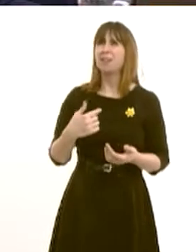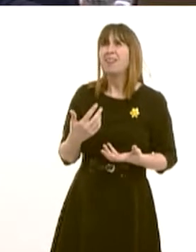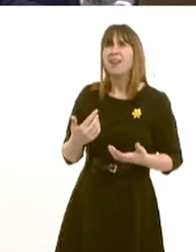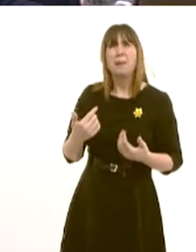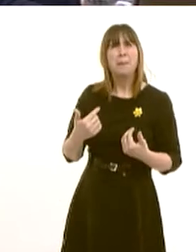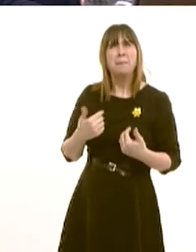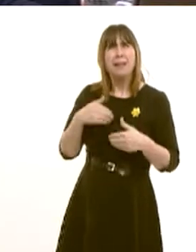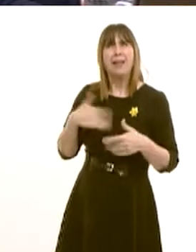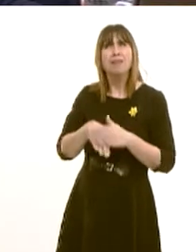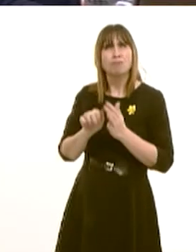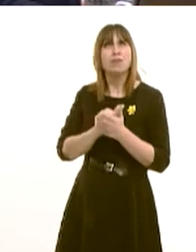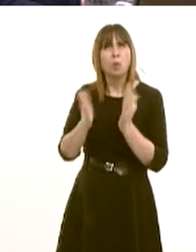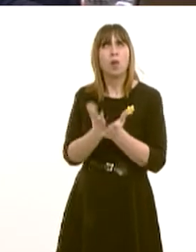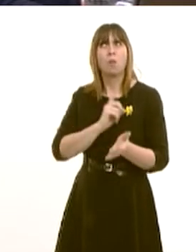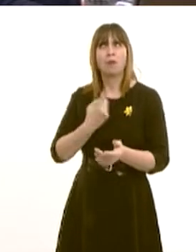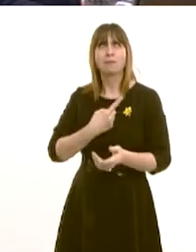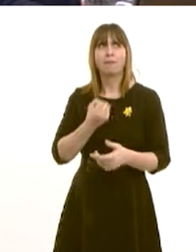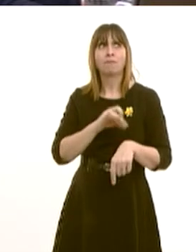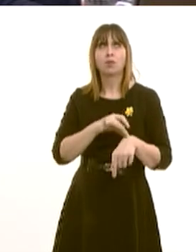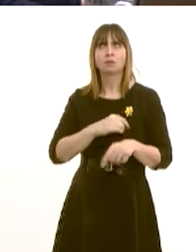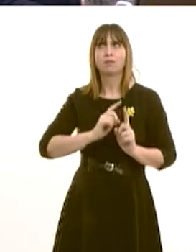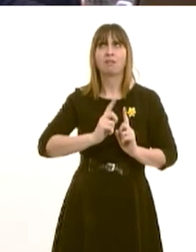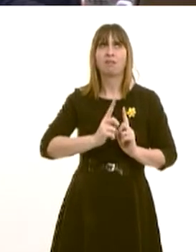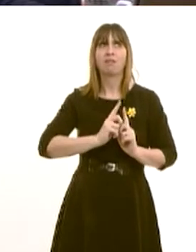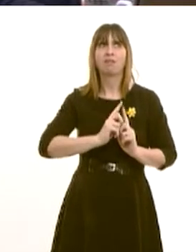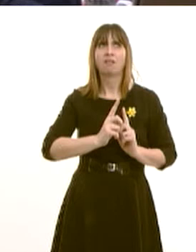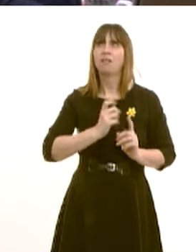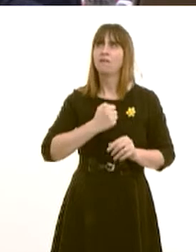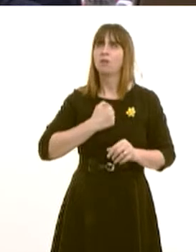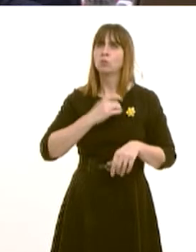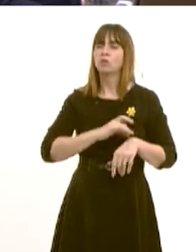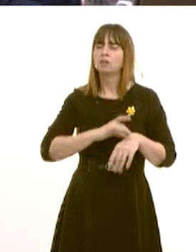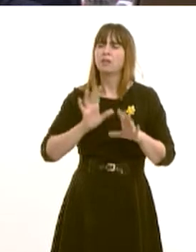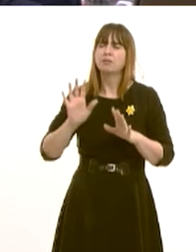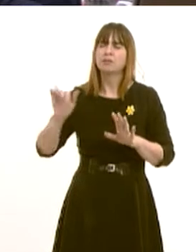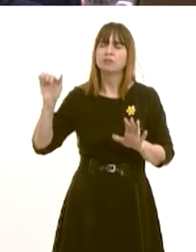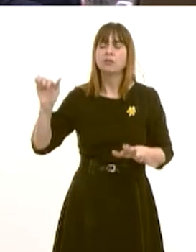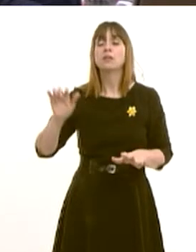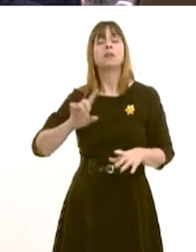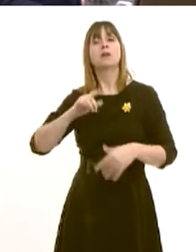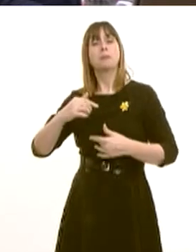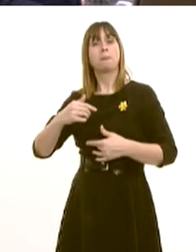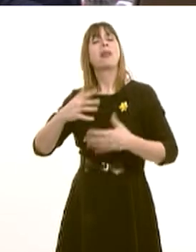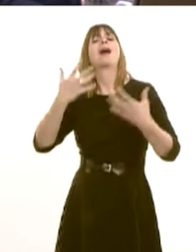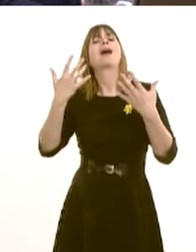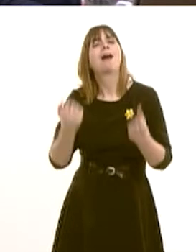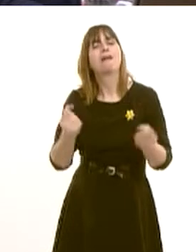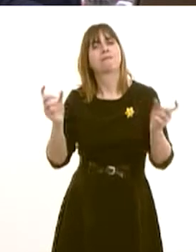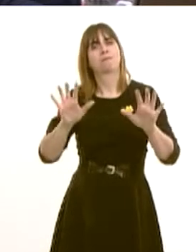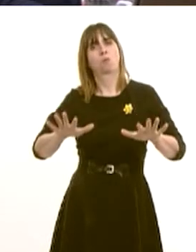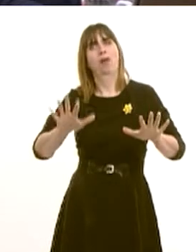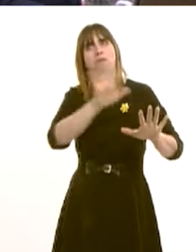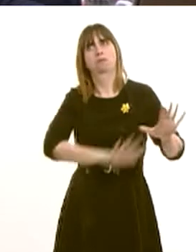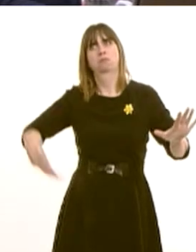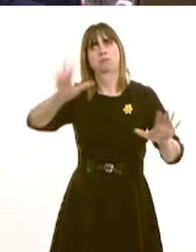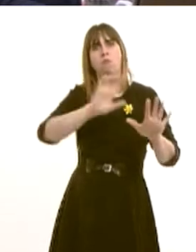as does everyone else in Wales. So, it's not as if we're removed from reality. I think it's right to say that there's inconsistency in different